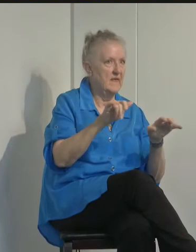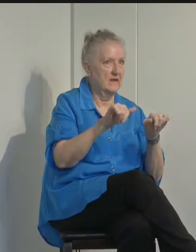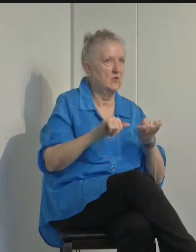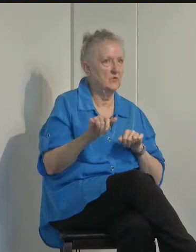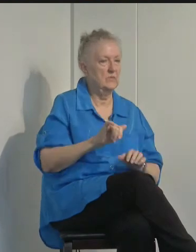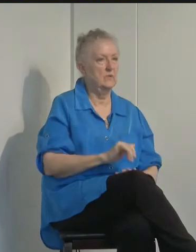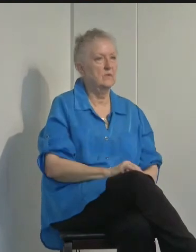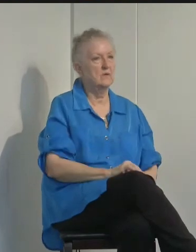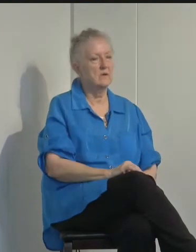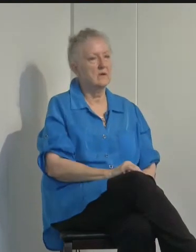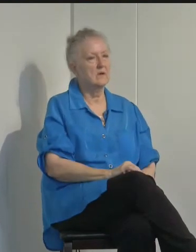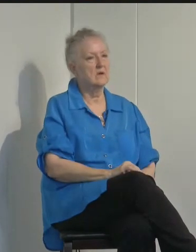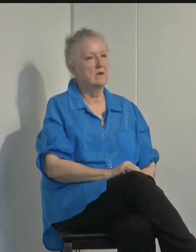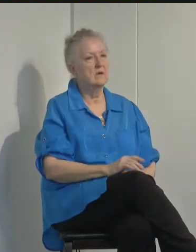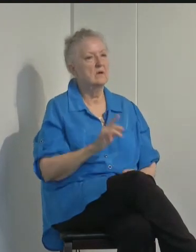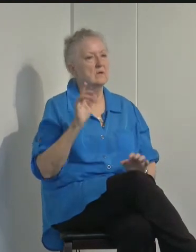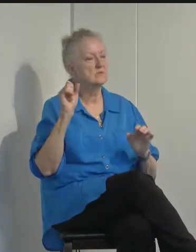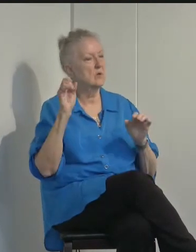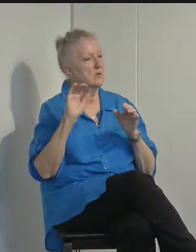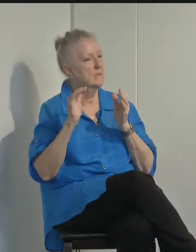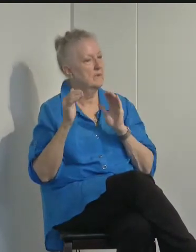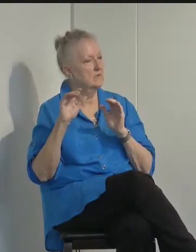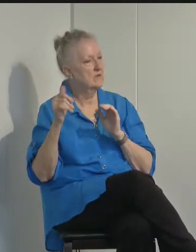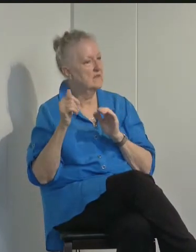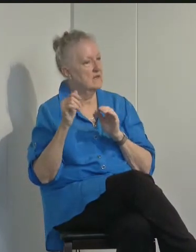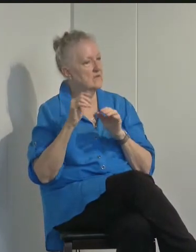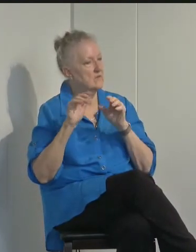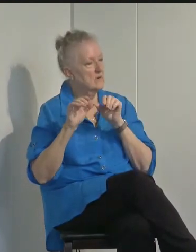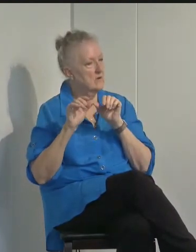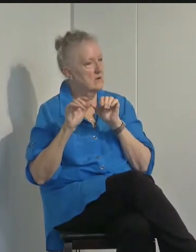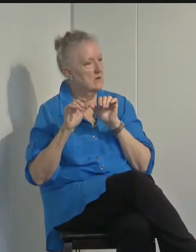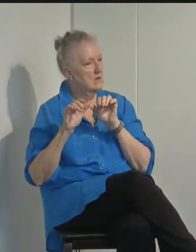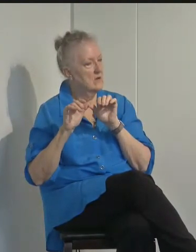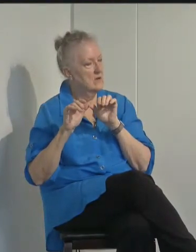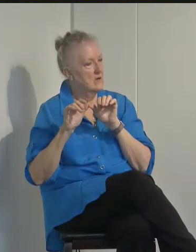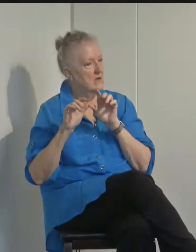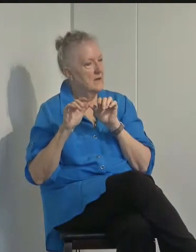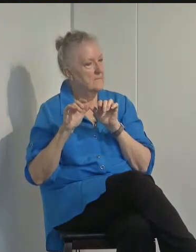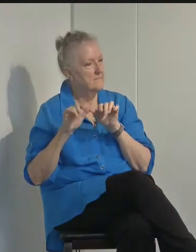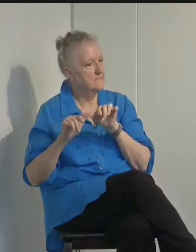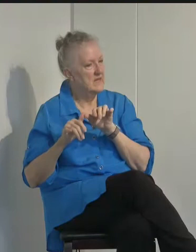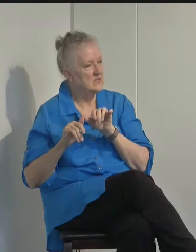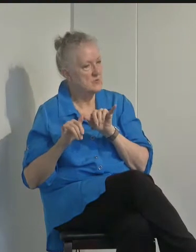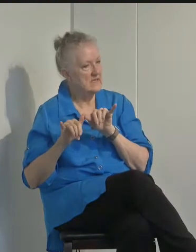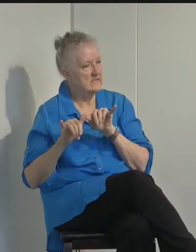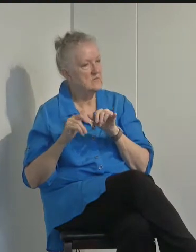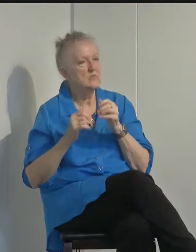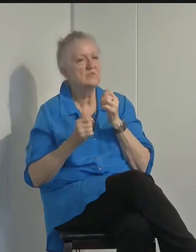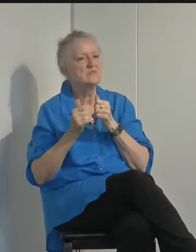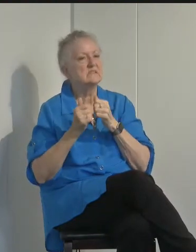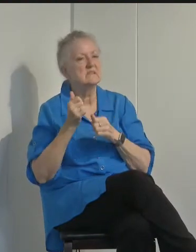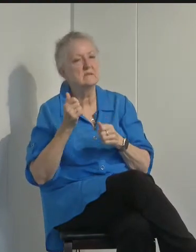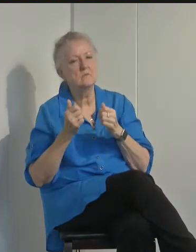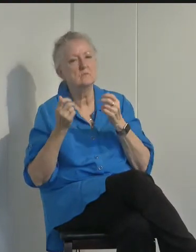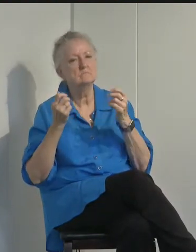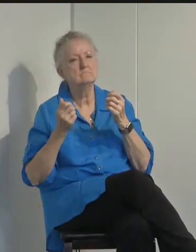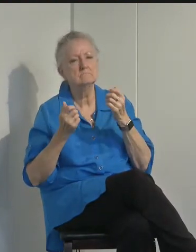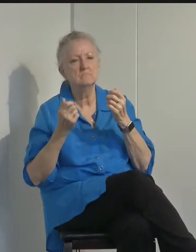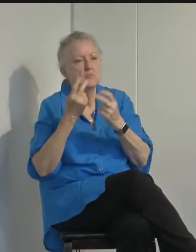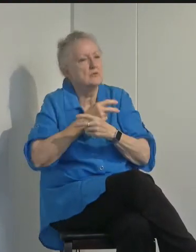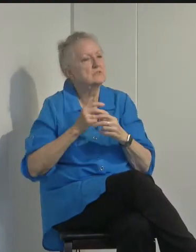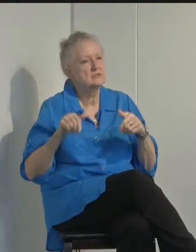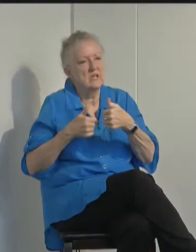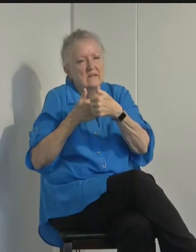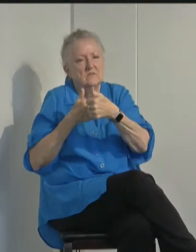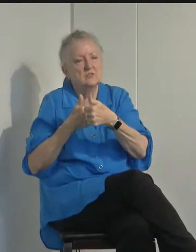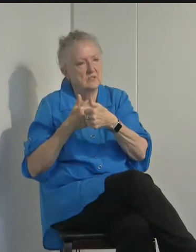So compared to the other metrics, which one would you say is our greatest challenge as far as trying to make it into that orange